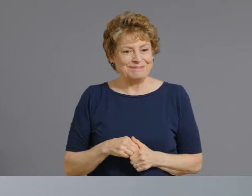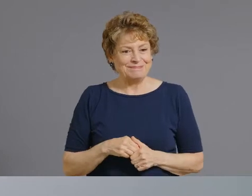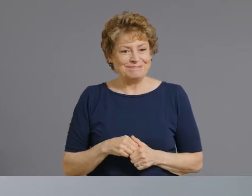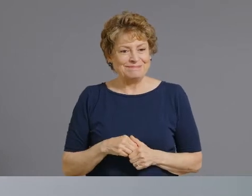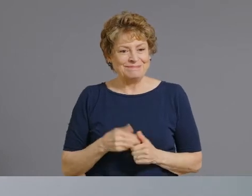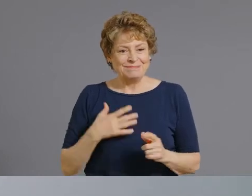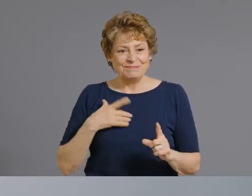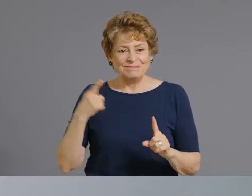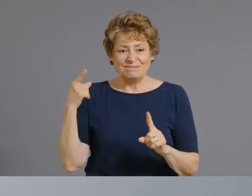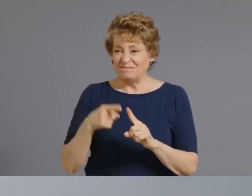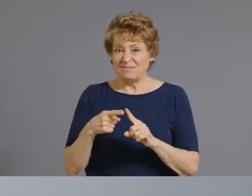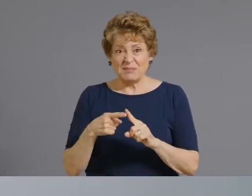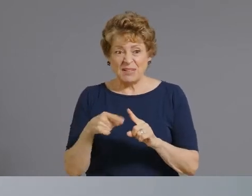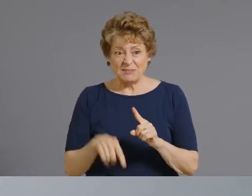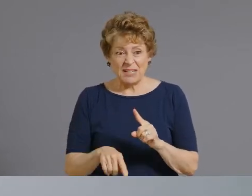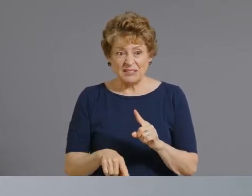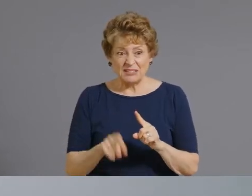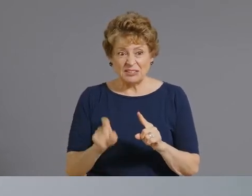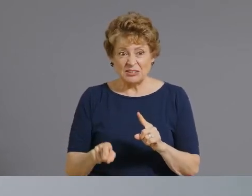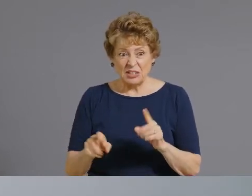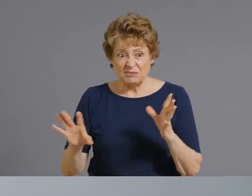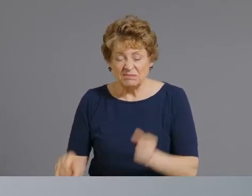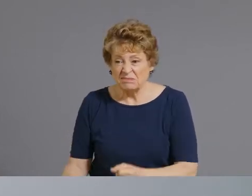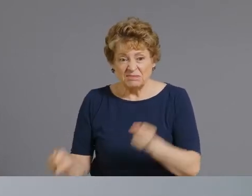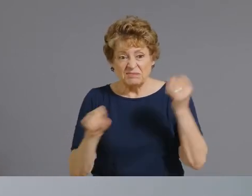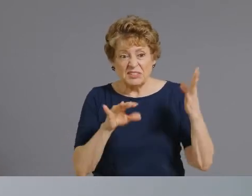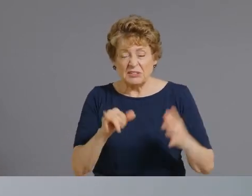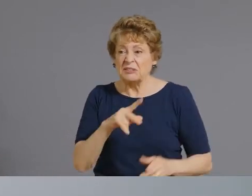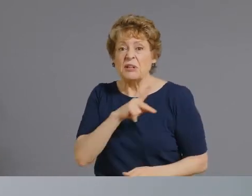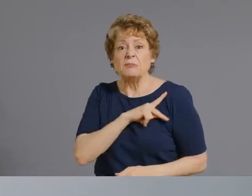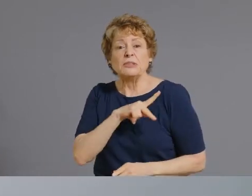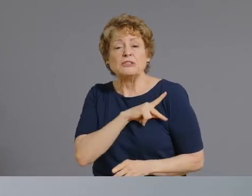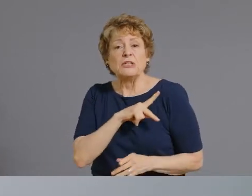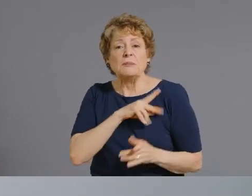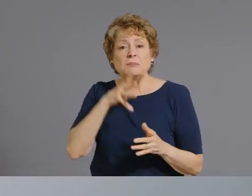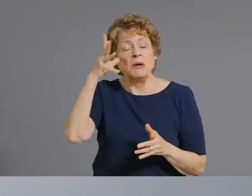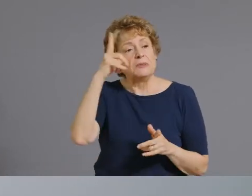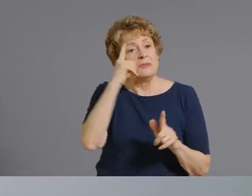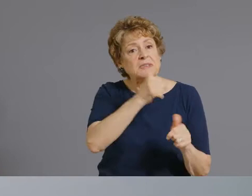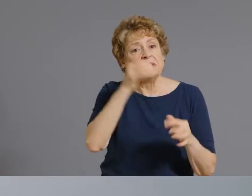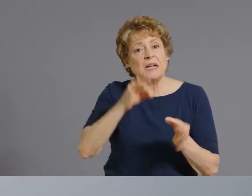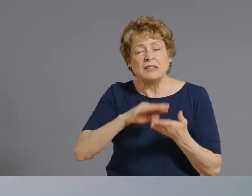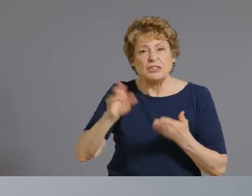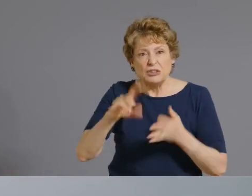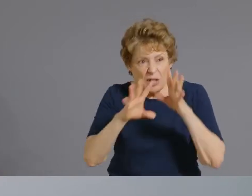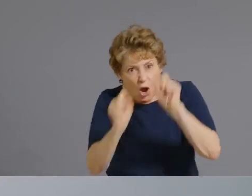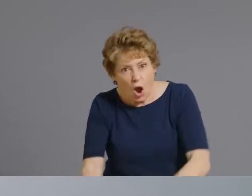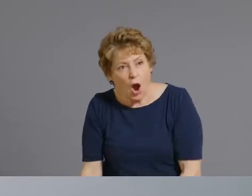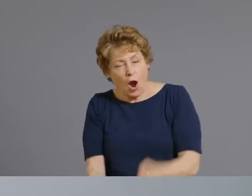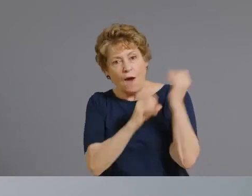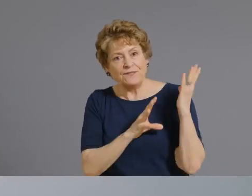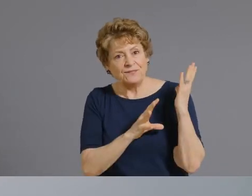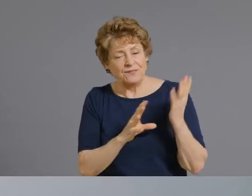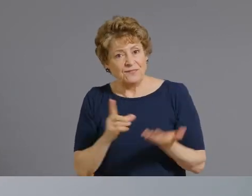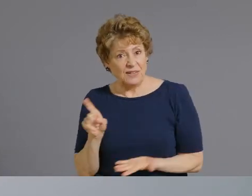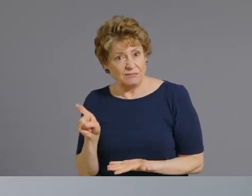exemption i i don't know that that that's my decision i want all kids vaccinated because i want to keep all kids healthy and able